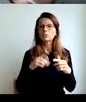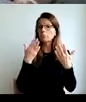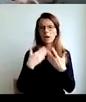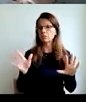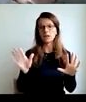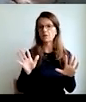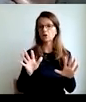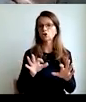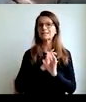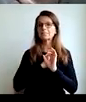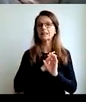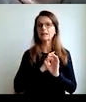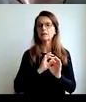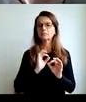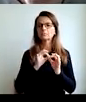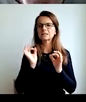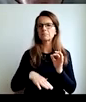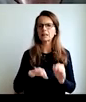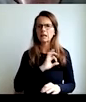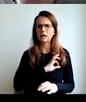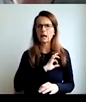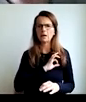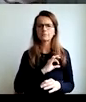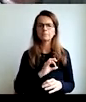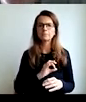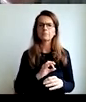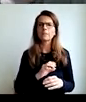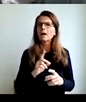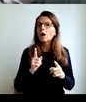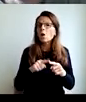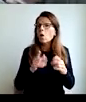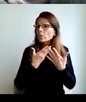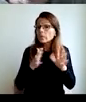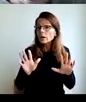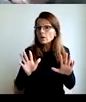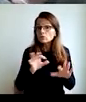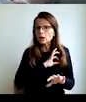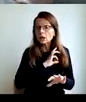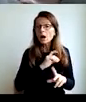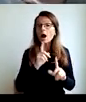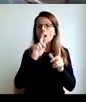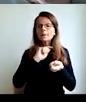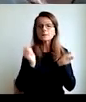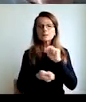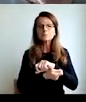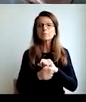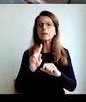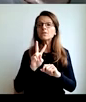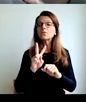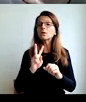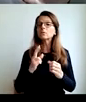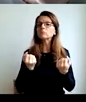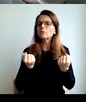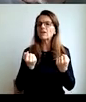and if a mortal sin stops being seen, becomes